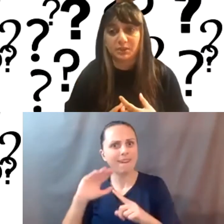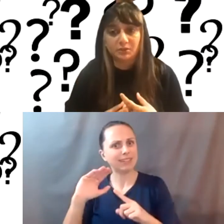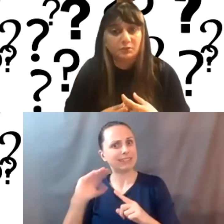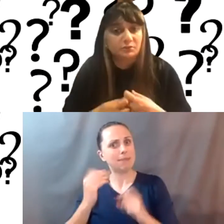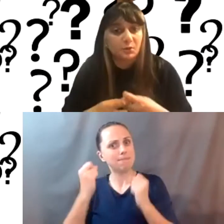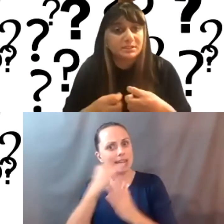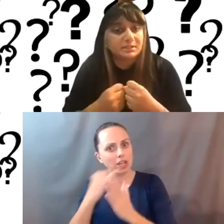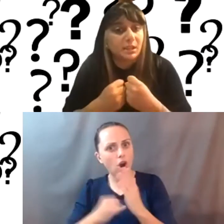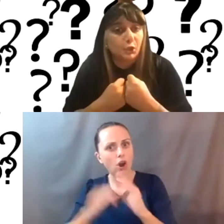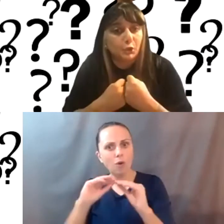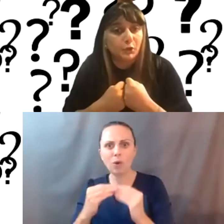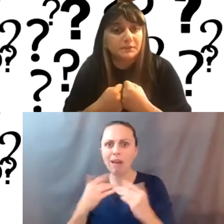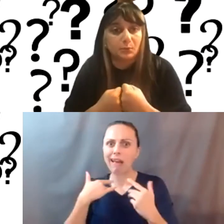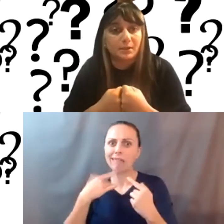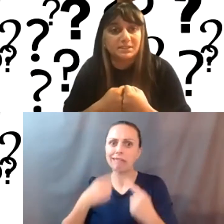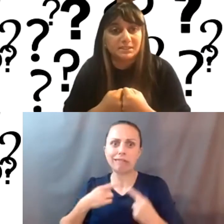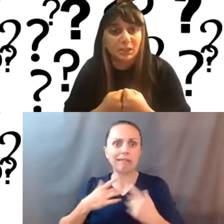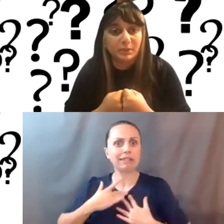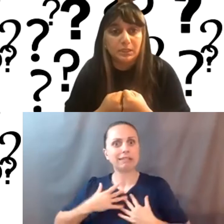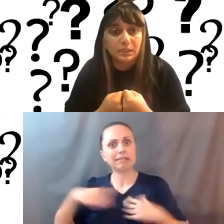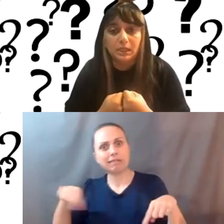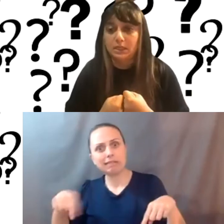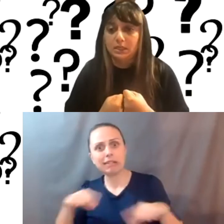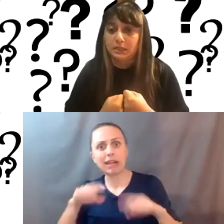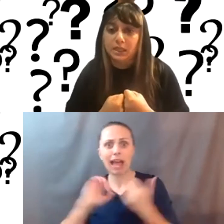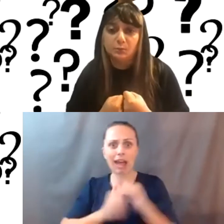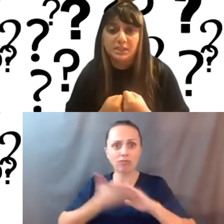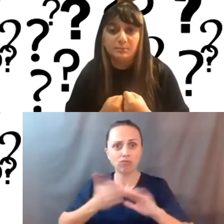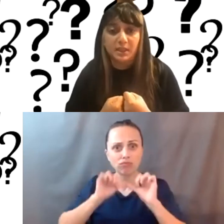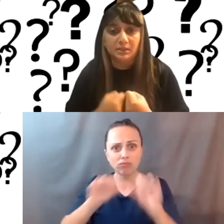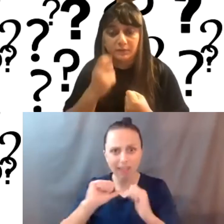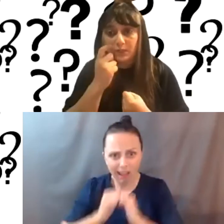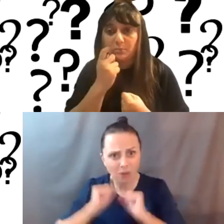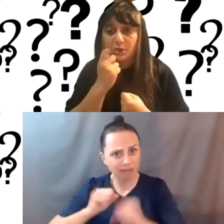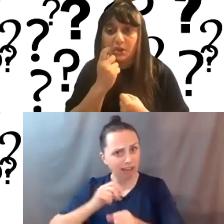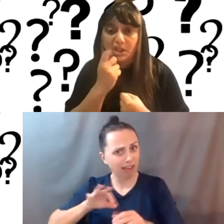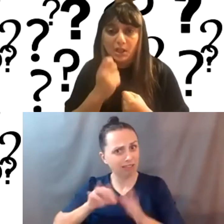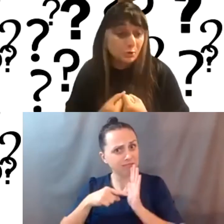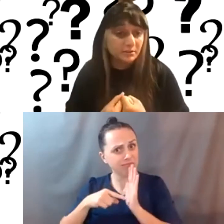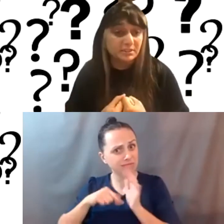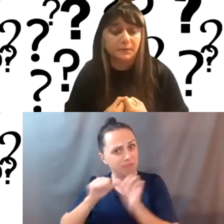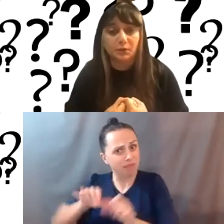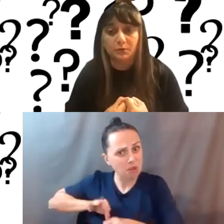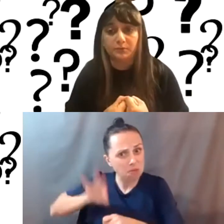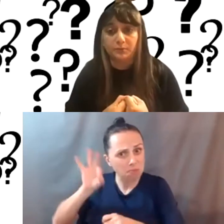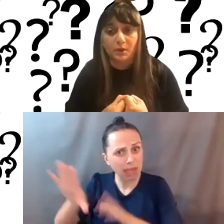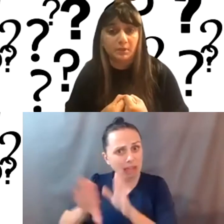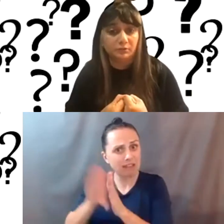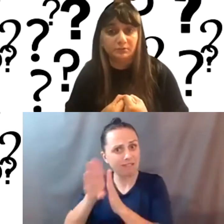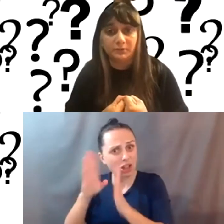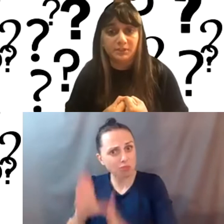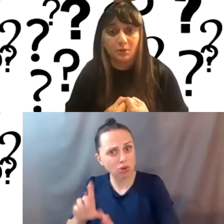in particular, there's always this like nerves around sustainability. Like, can we keep paying a developer upwards of, you know,